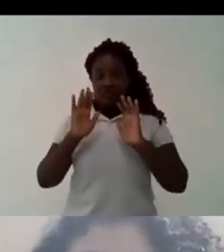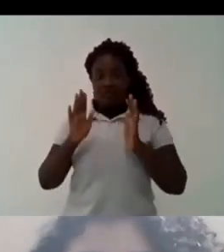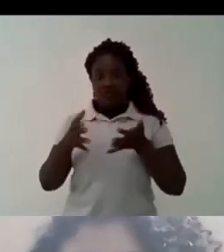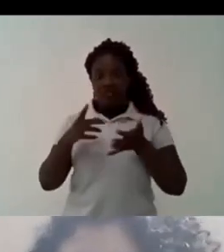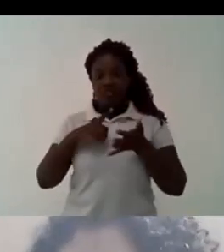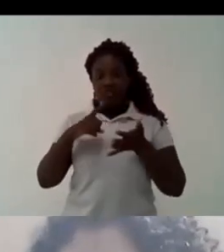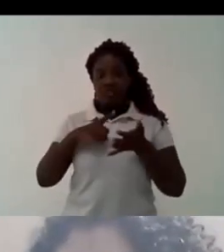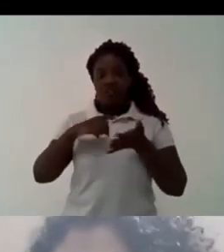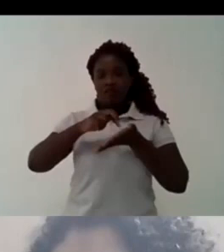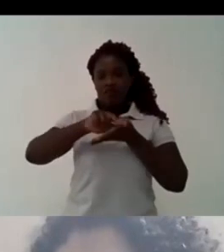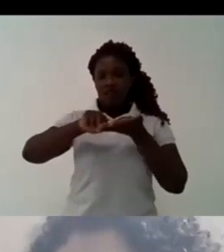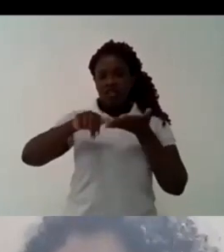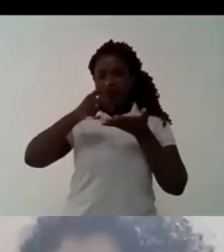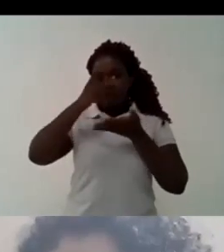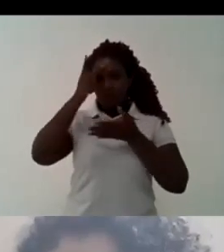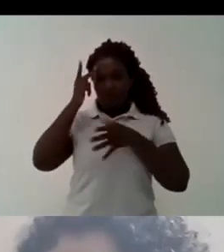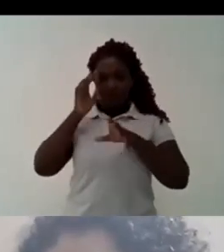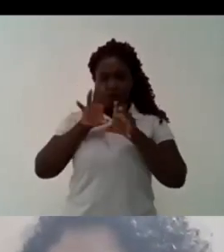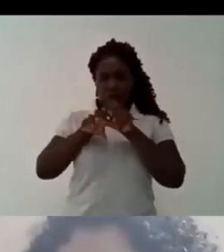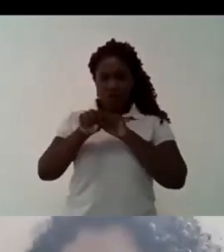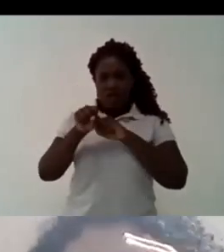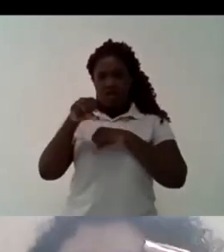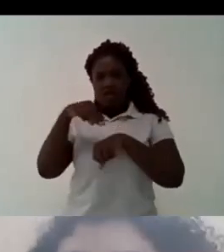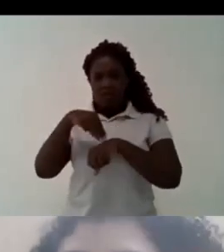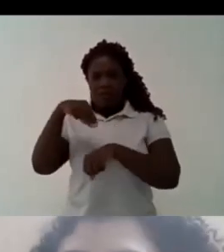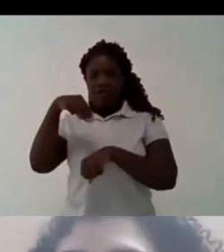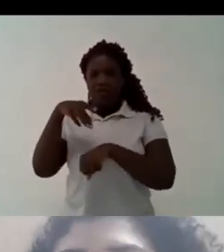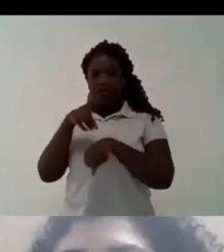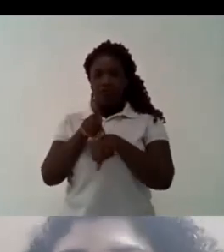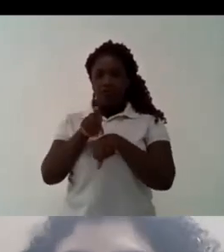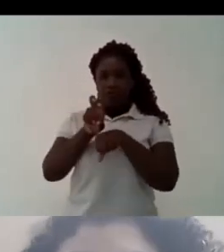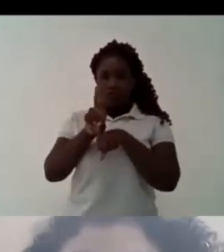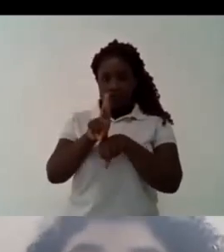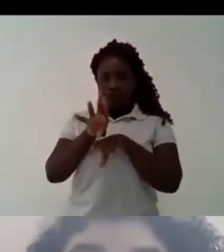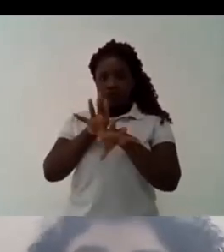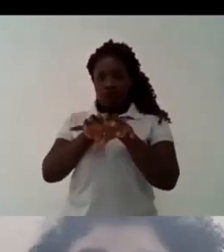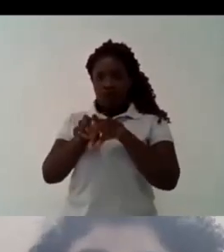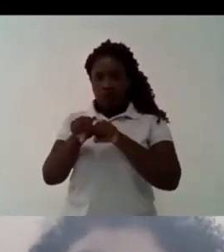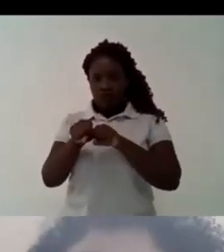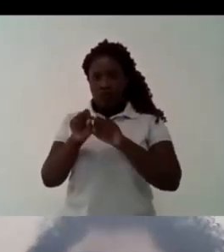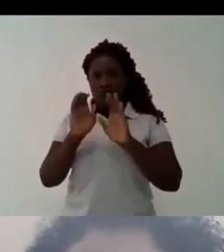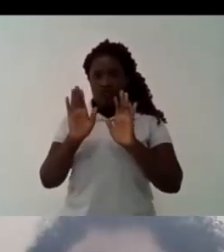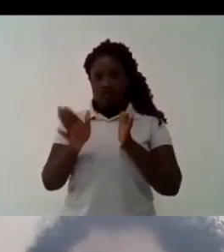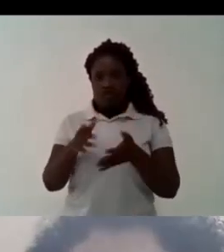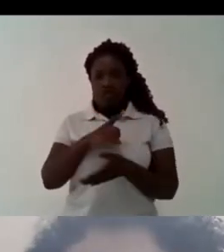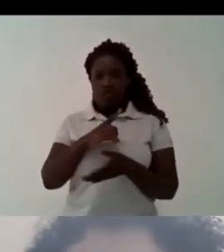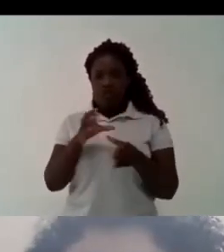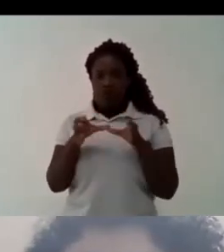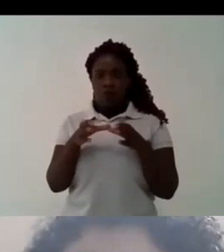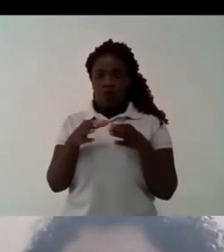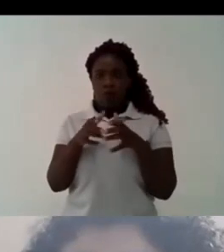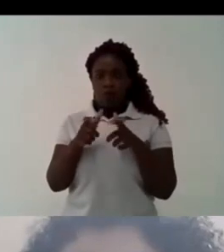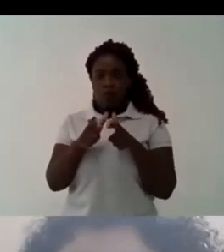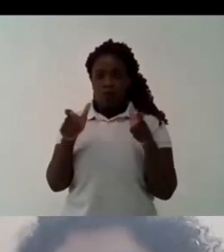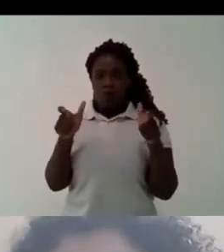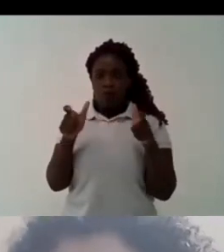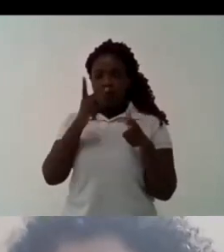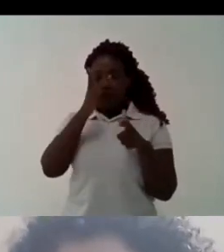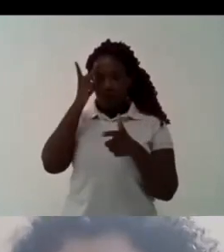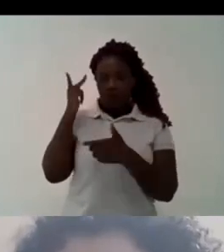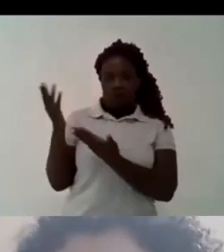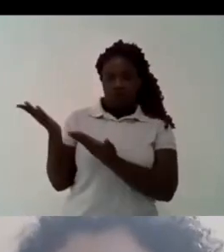the university as our tool we already have brazilian indigenous that are qualified as doctors